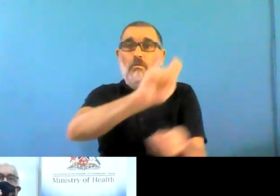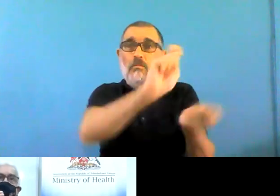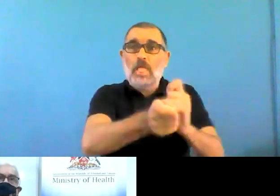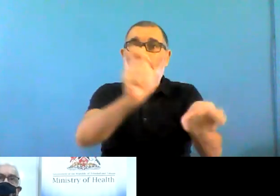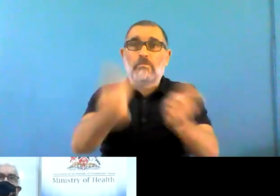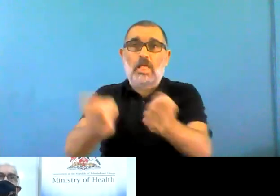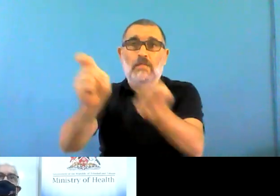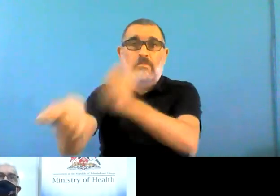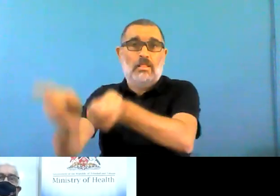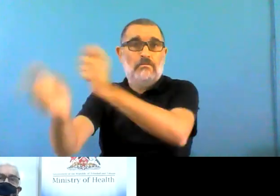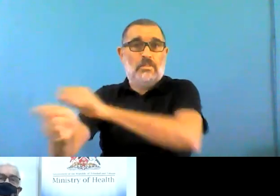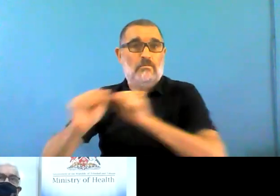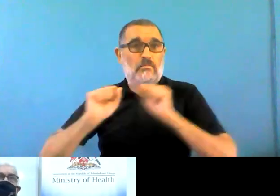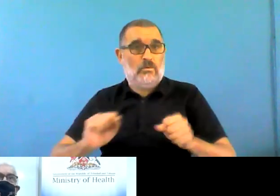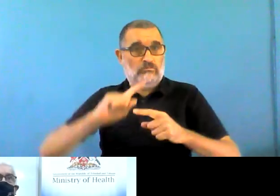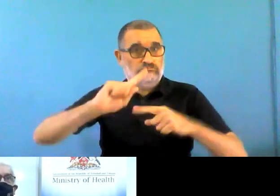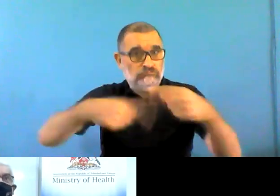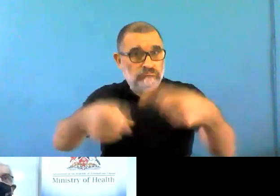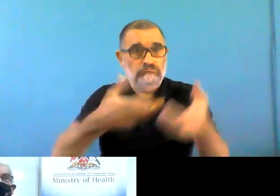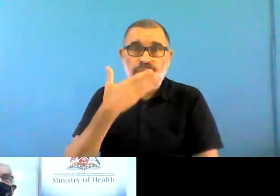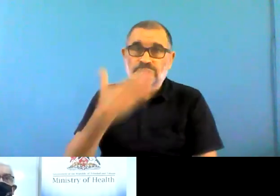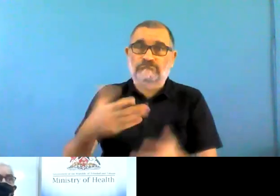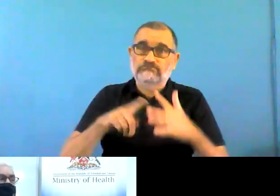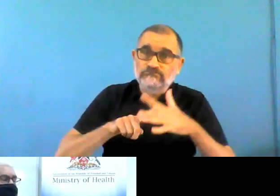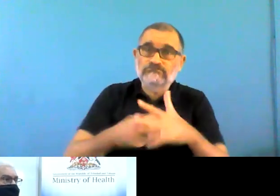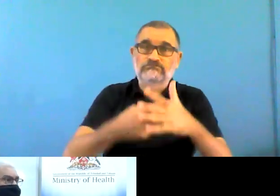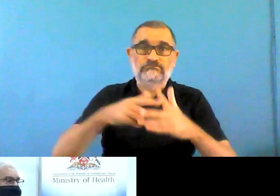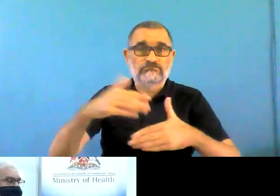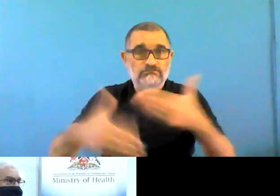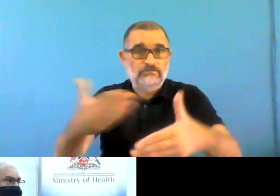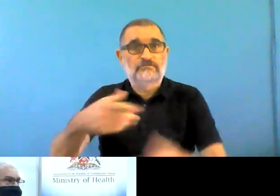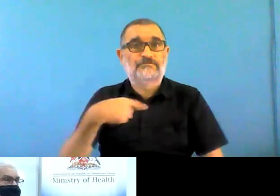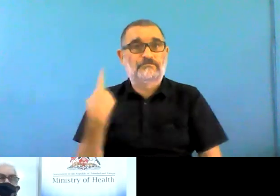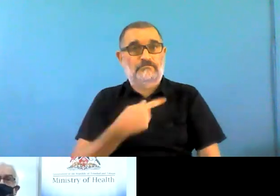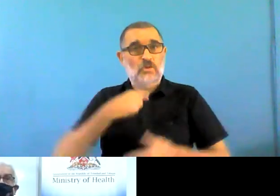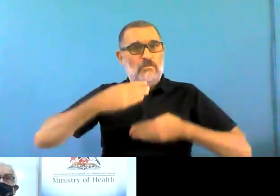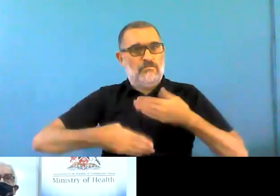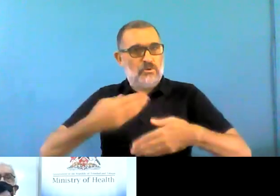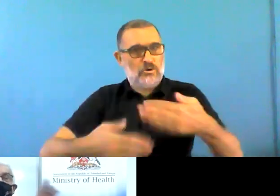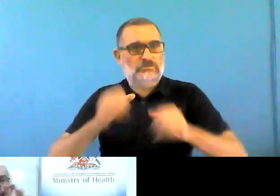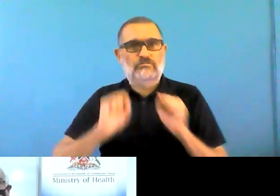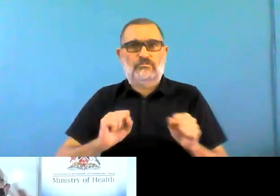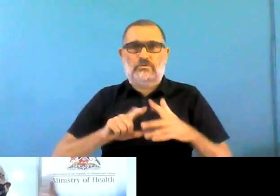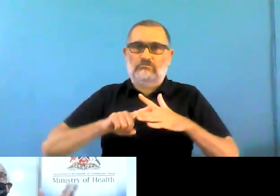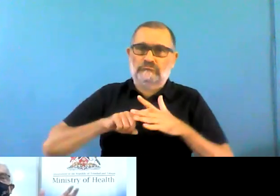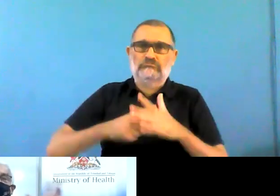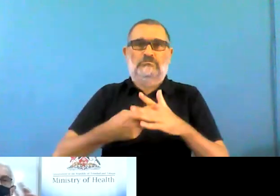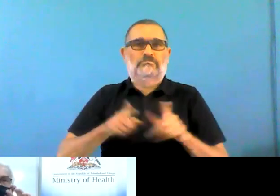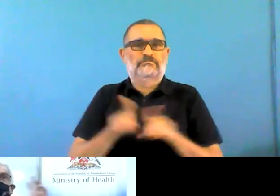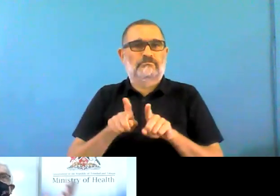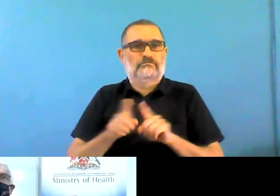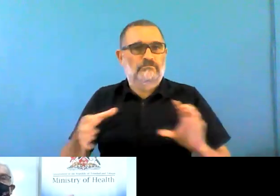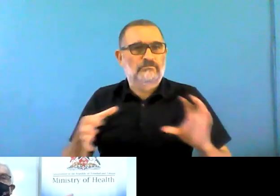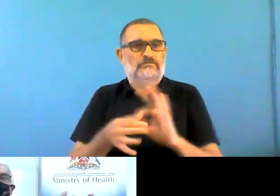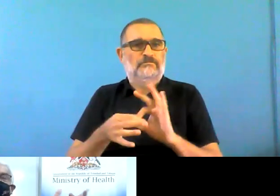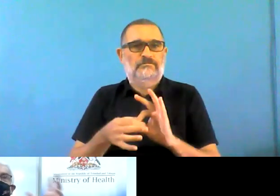our bed occupancy at that facility from 1,000 to about 700 to these. So 300 people